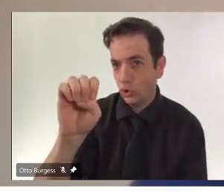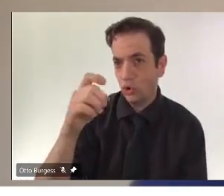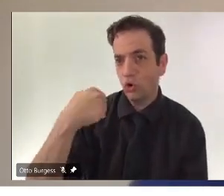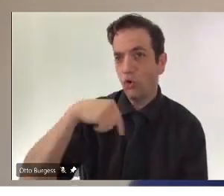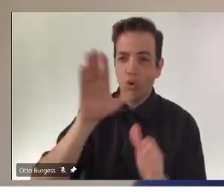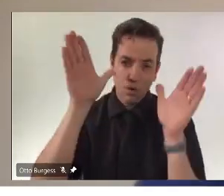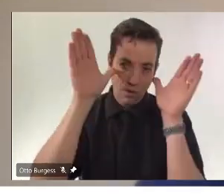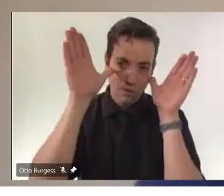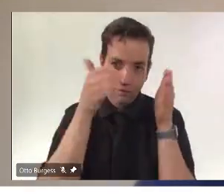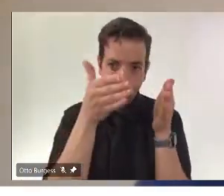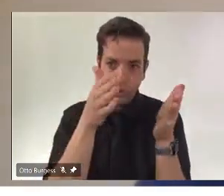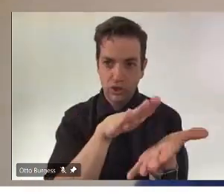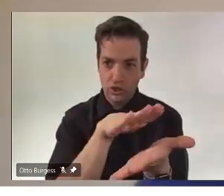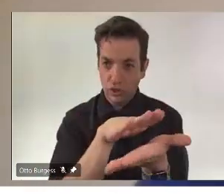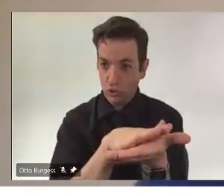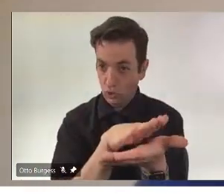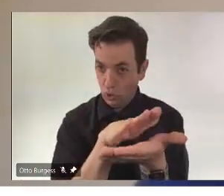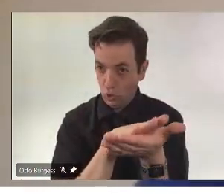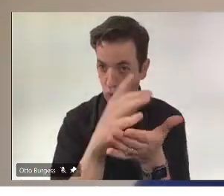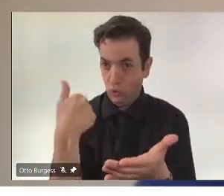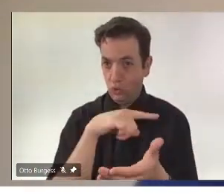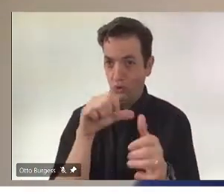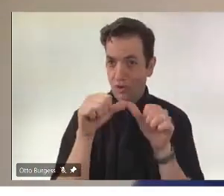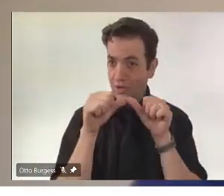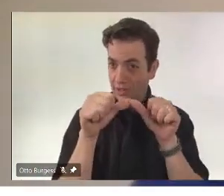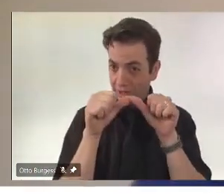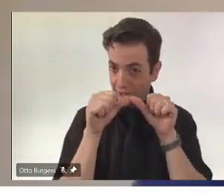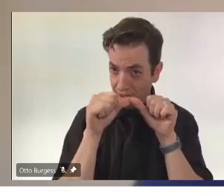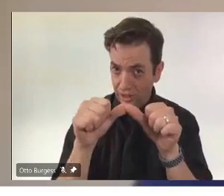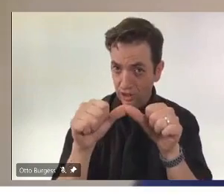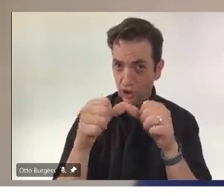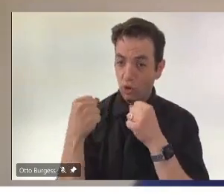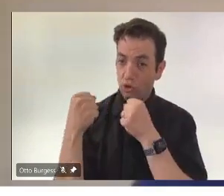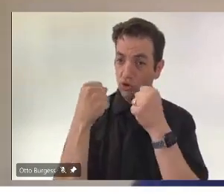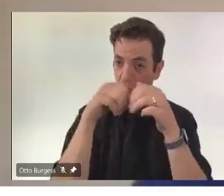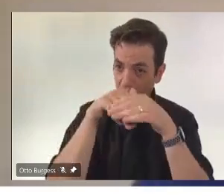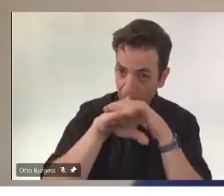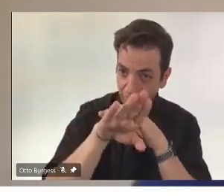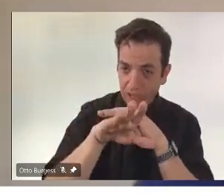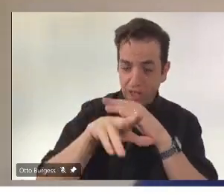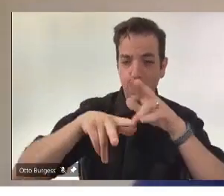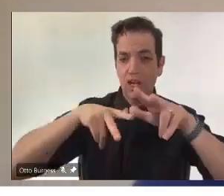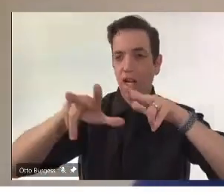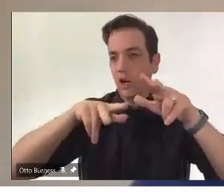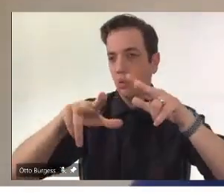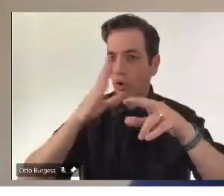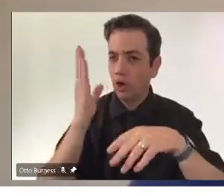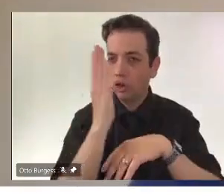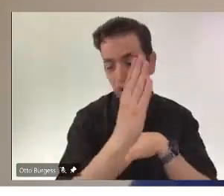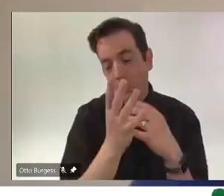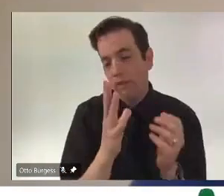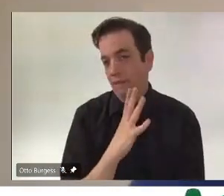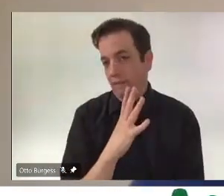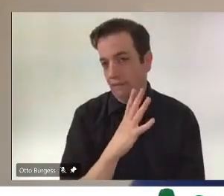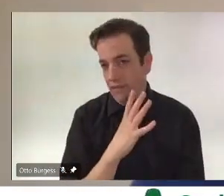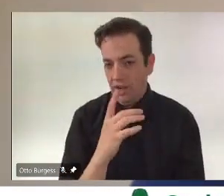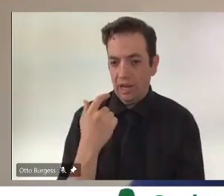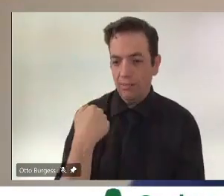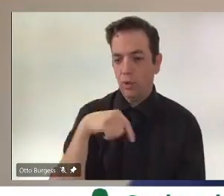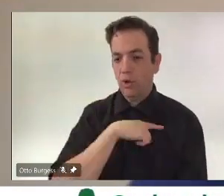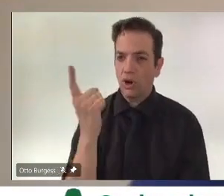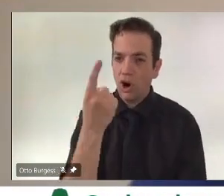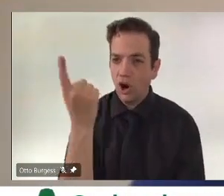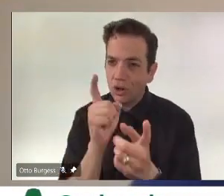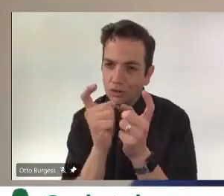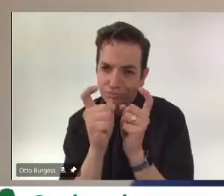and walk-ins and looking at how we make more booked appointments available on a regular basis. But I think as pharmacies have hit their stride and the